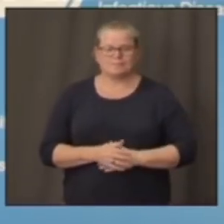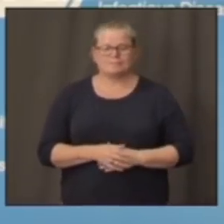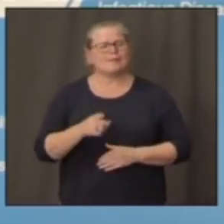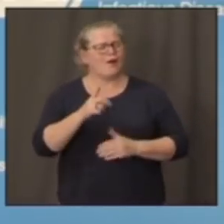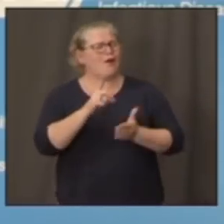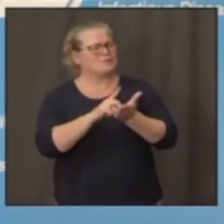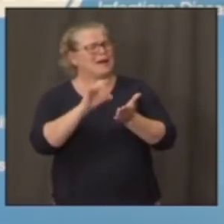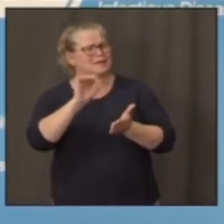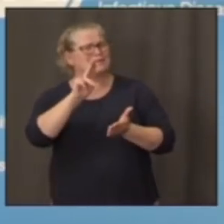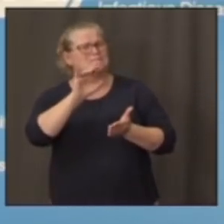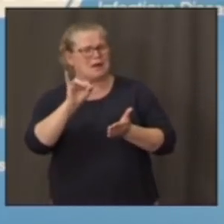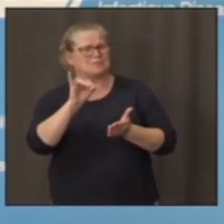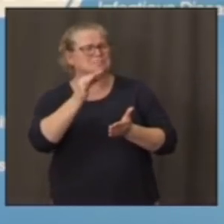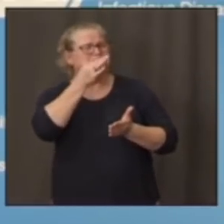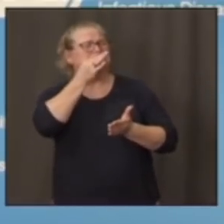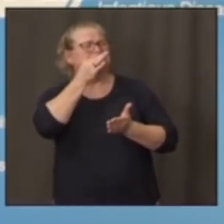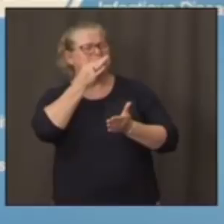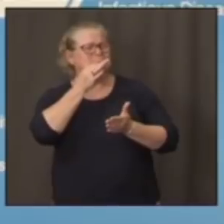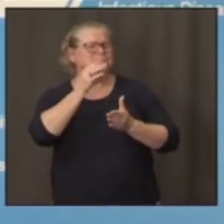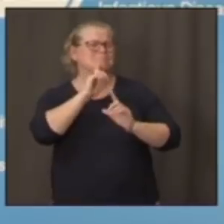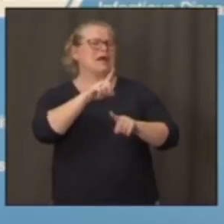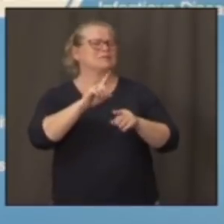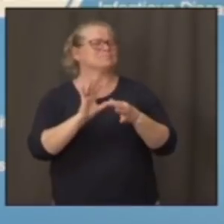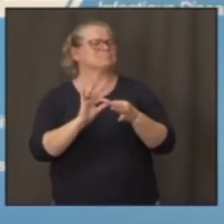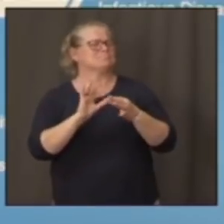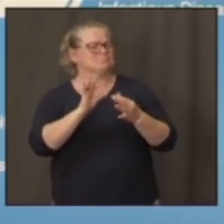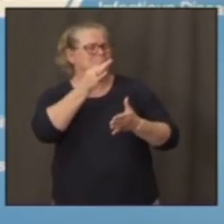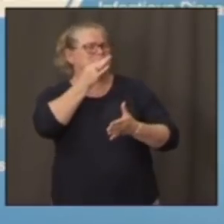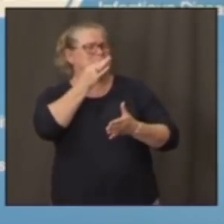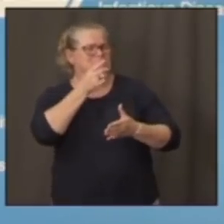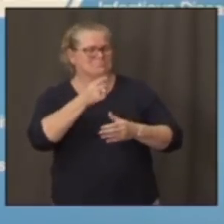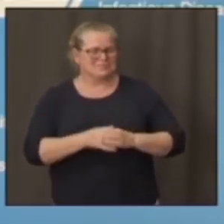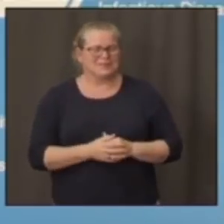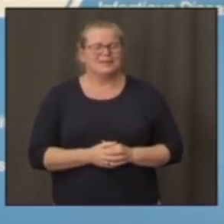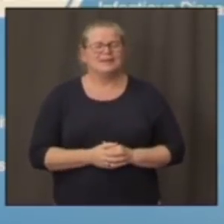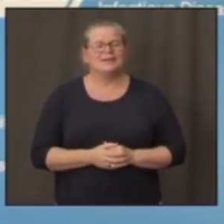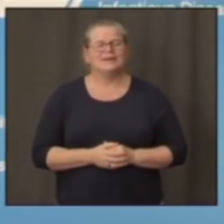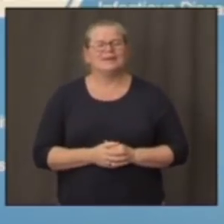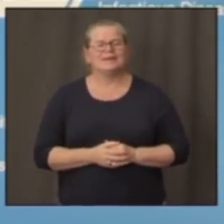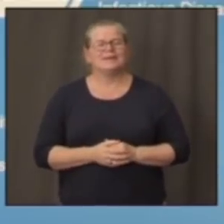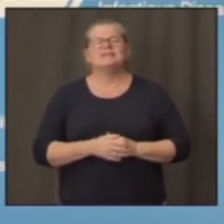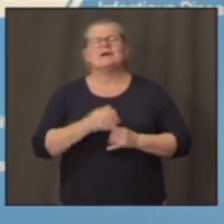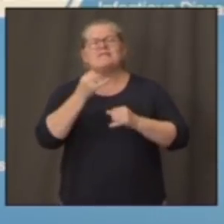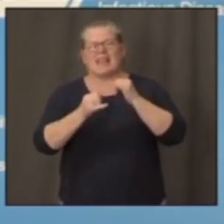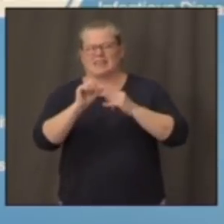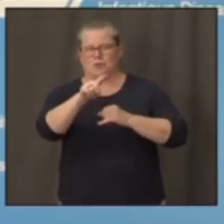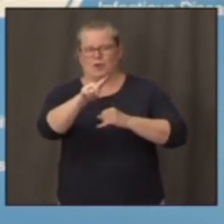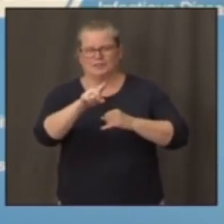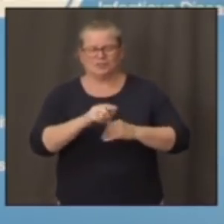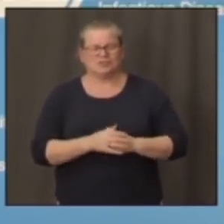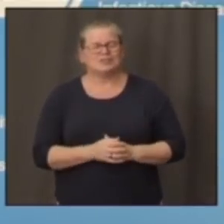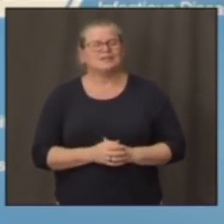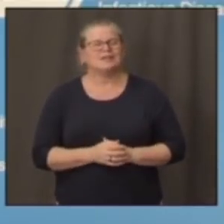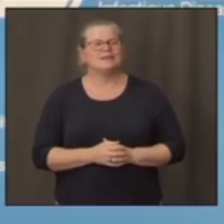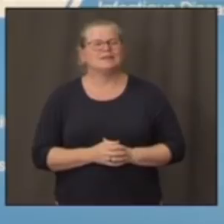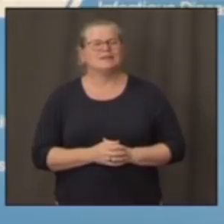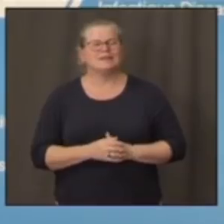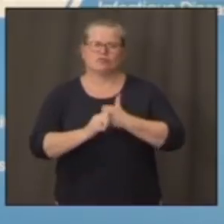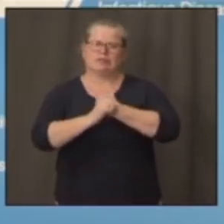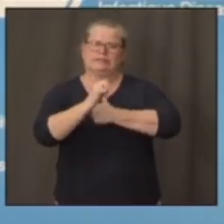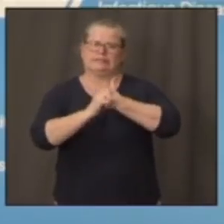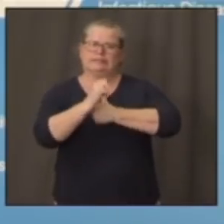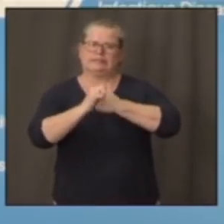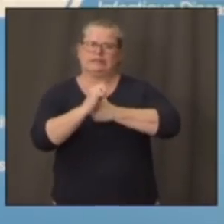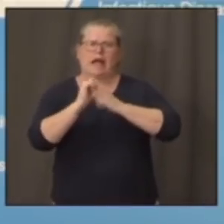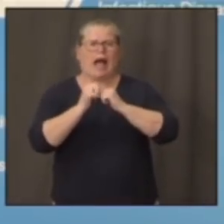a while, Doctor. The last question is, how do you balance risk factors? You know, when you talk about